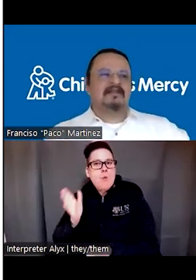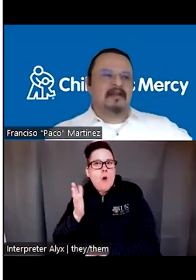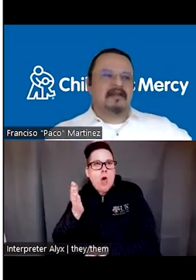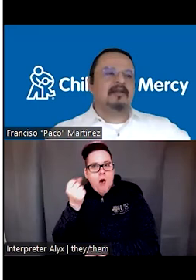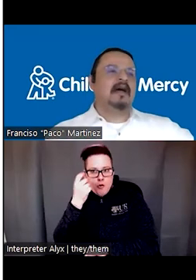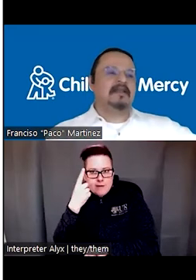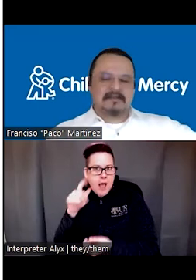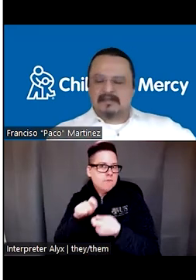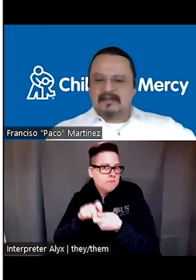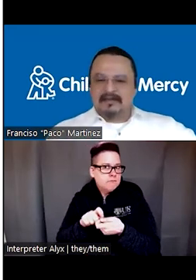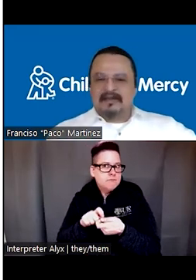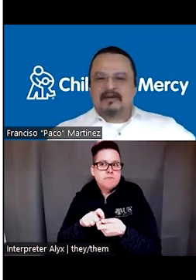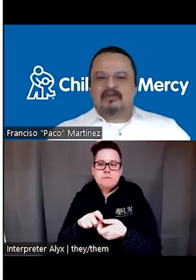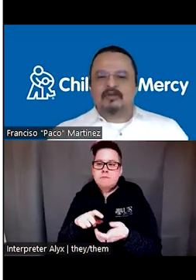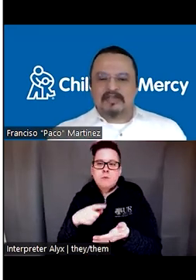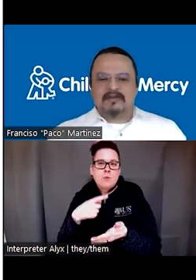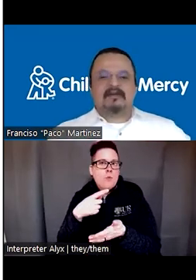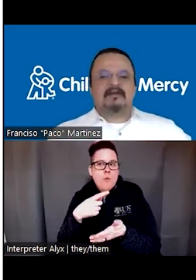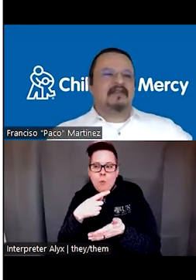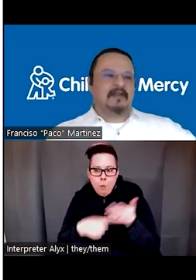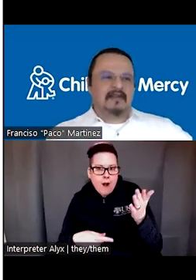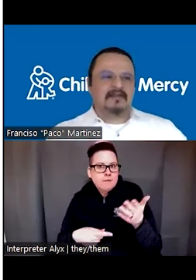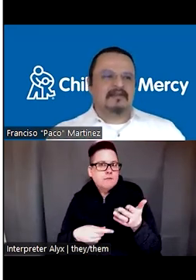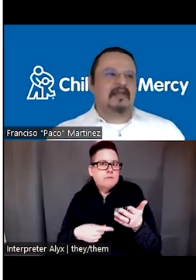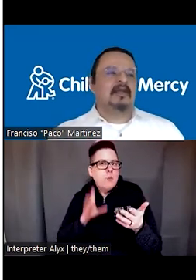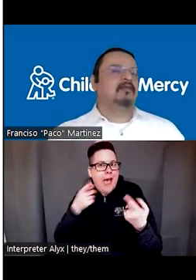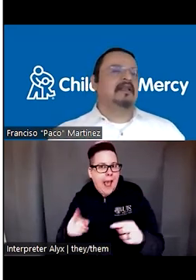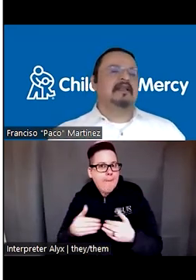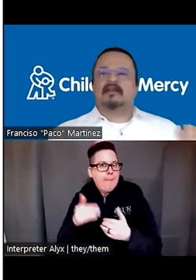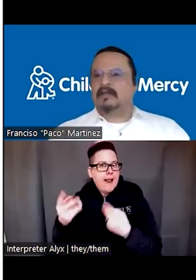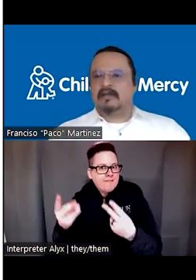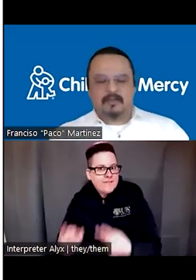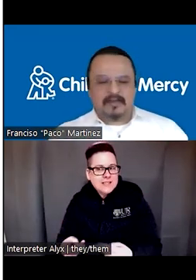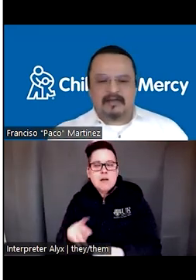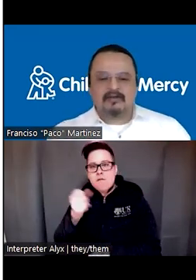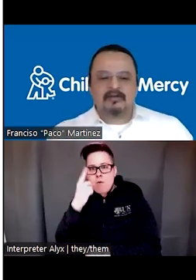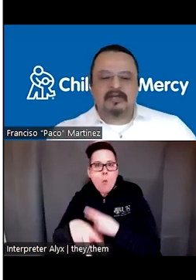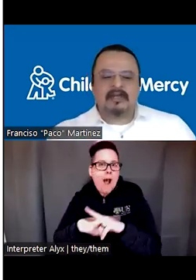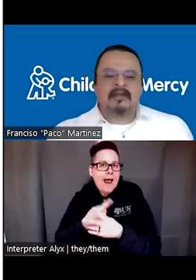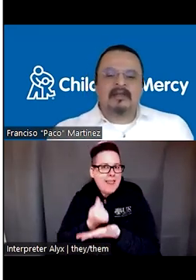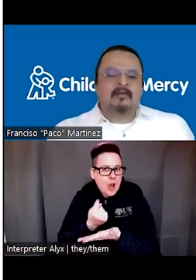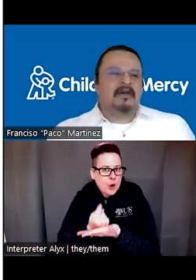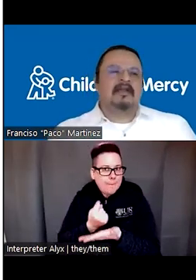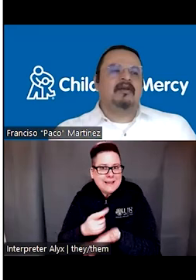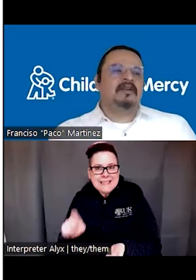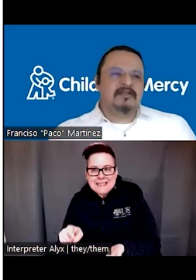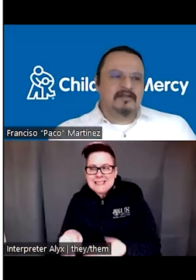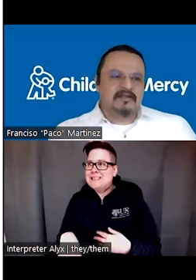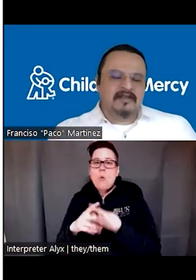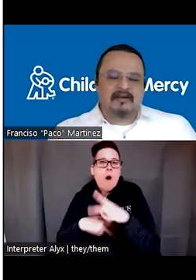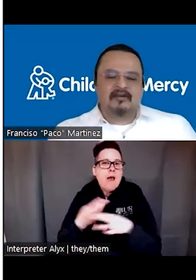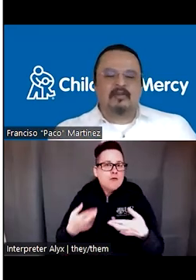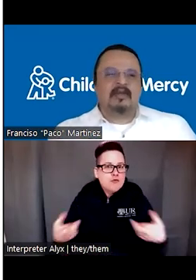understand exactly what they're going to receive in their next visits and what kind of therapy they're going to need. What kind of